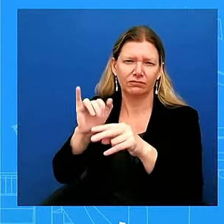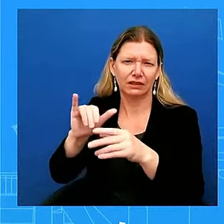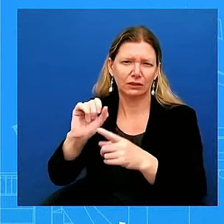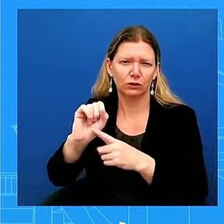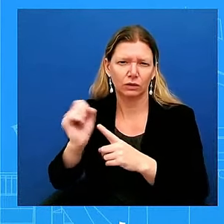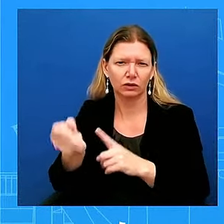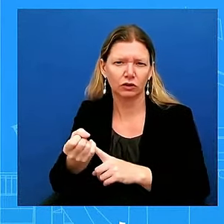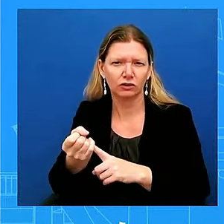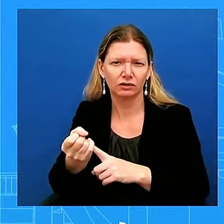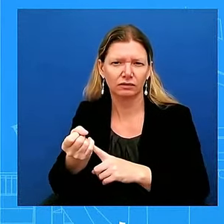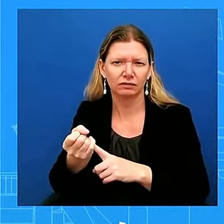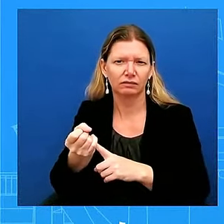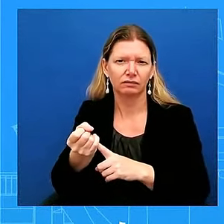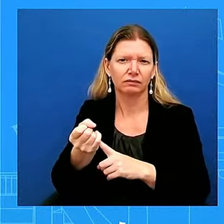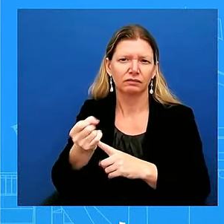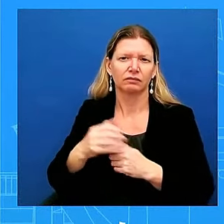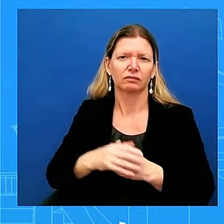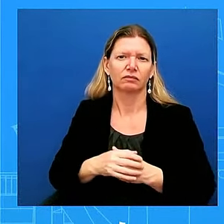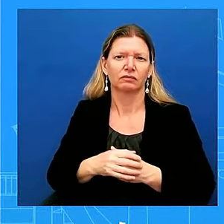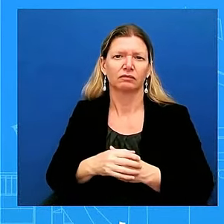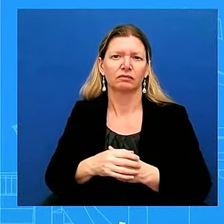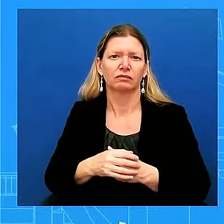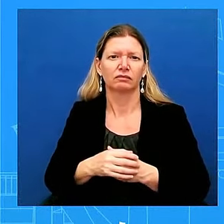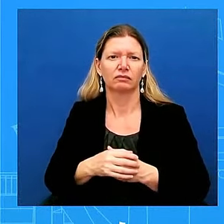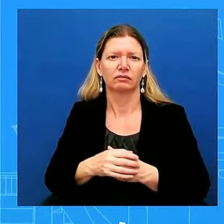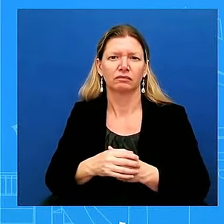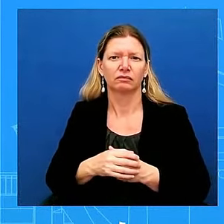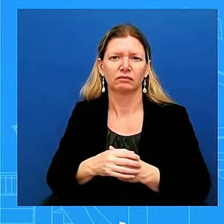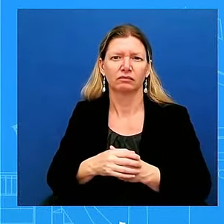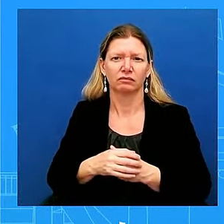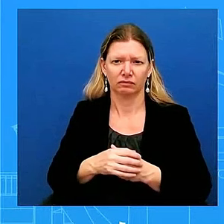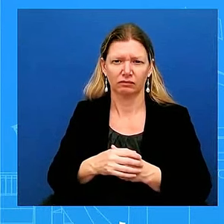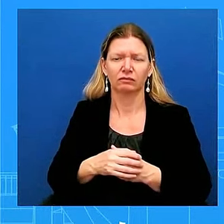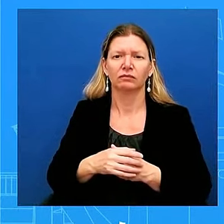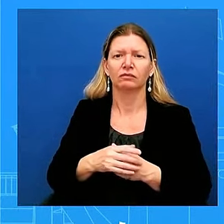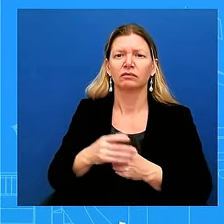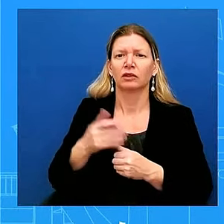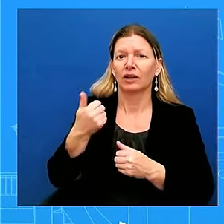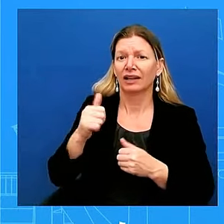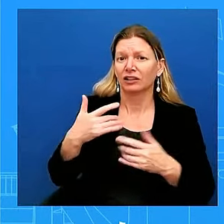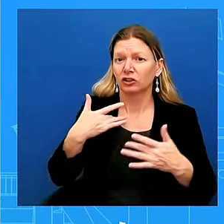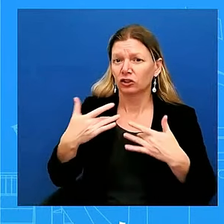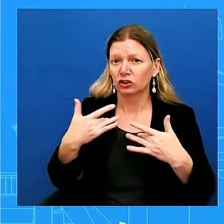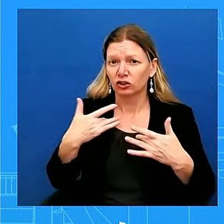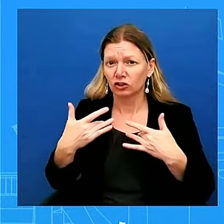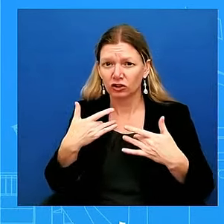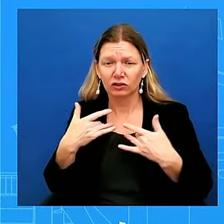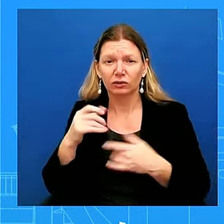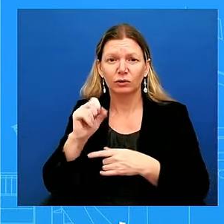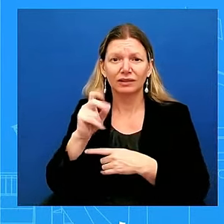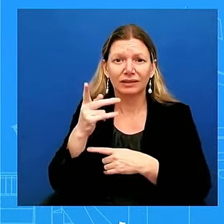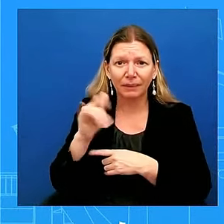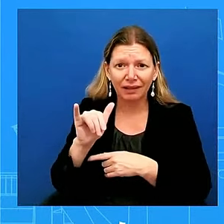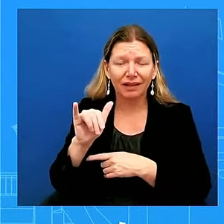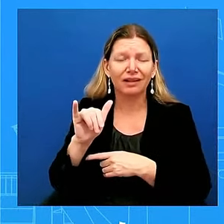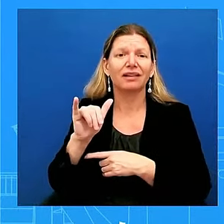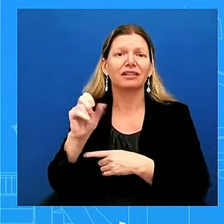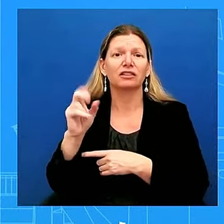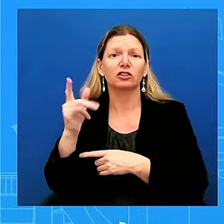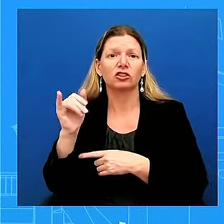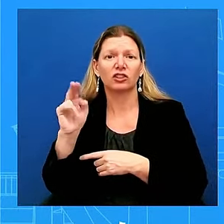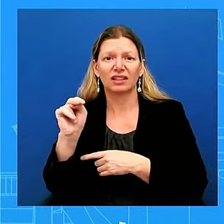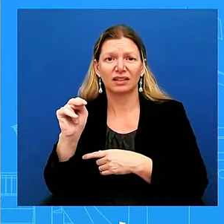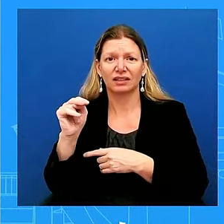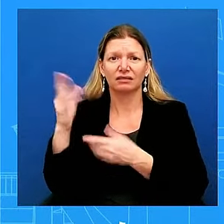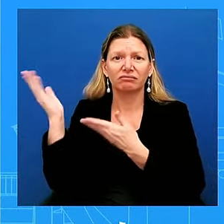address any concerns if necessary. And the President and the Vice President, as I said at the top as well, are being briefed.